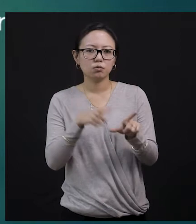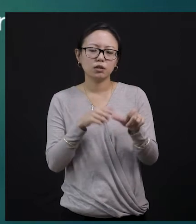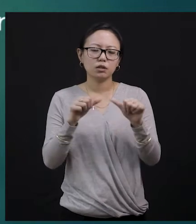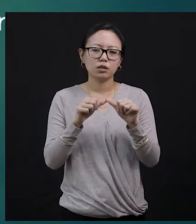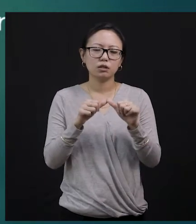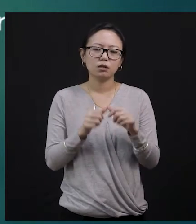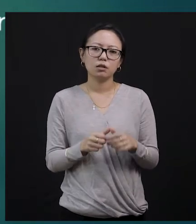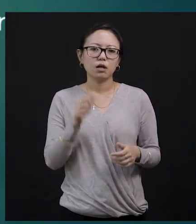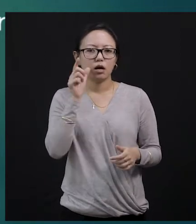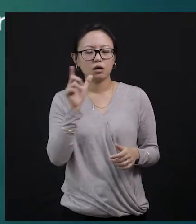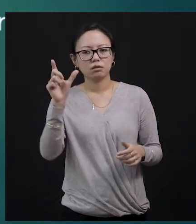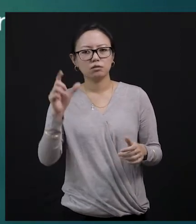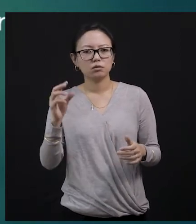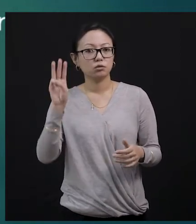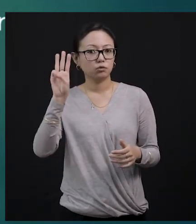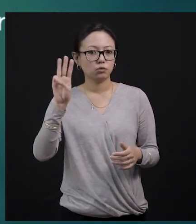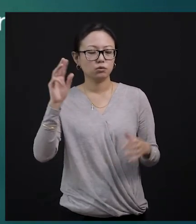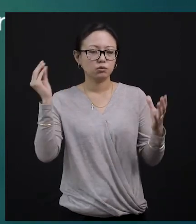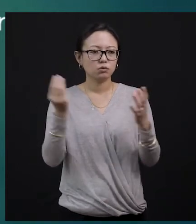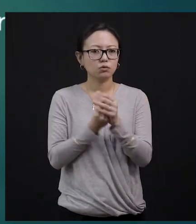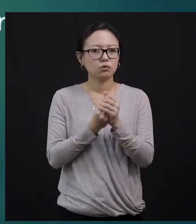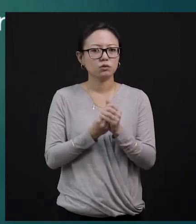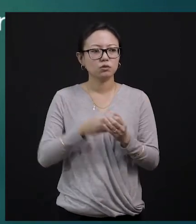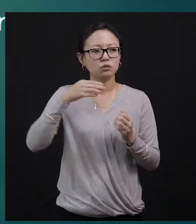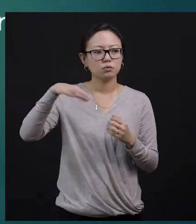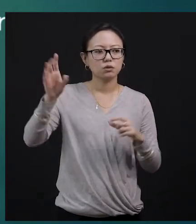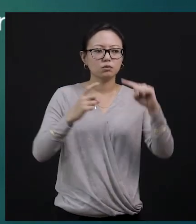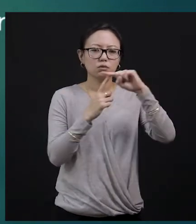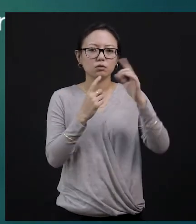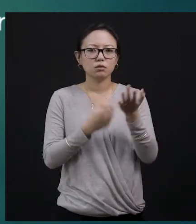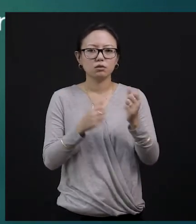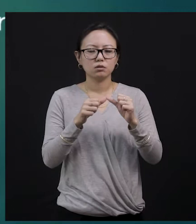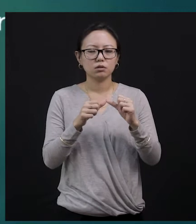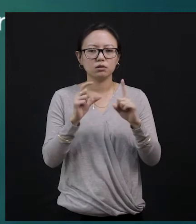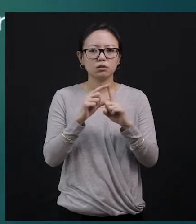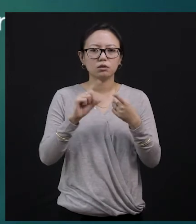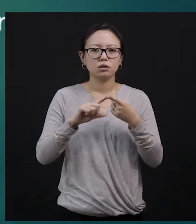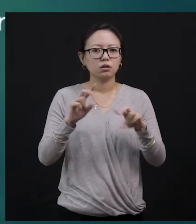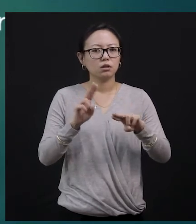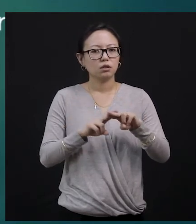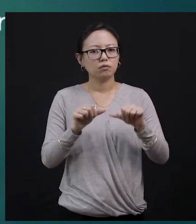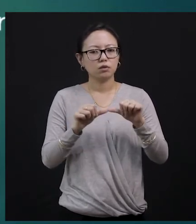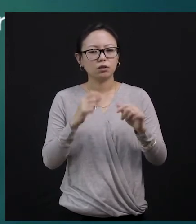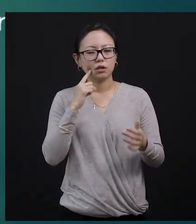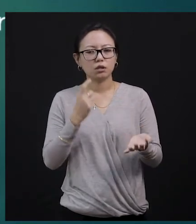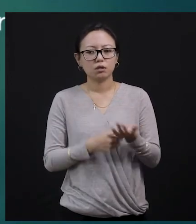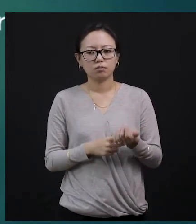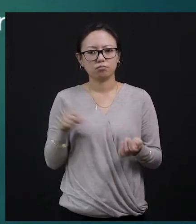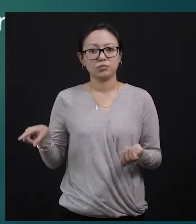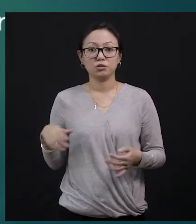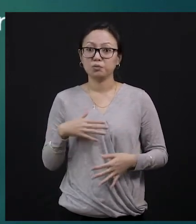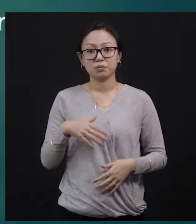the boy went to the threat fear. And the boy was excited to see the people roaming around and also of the things that are